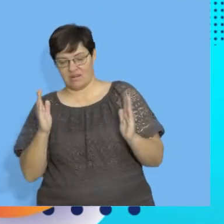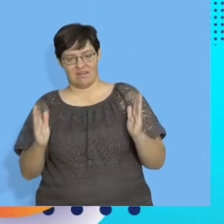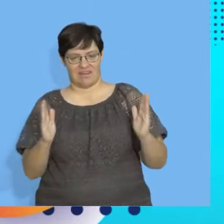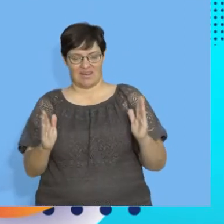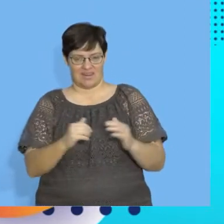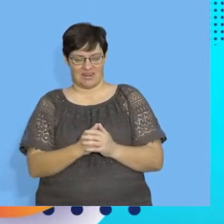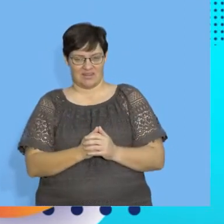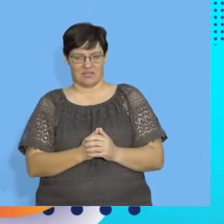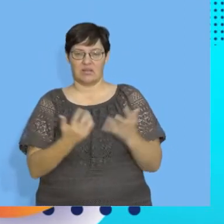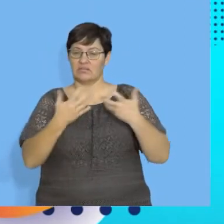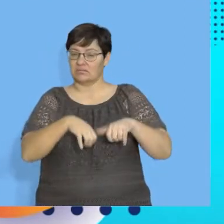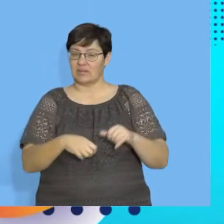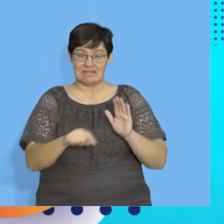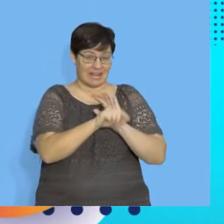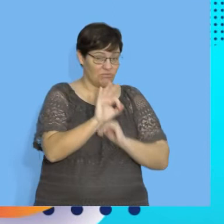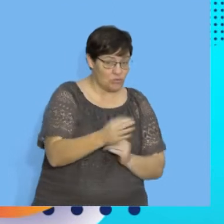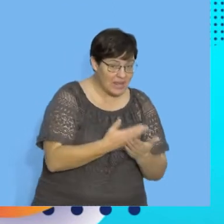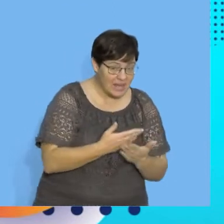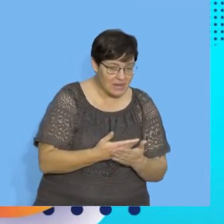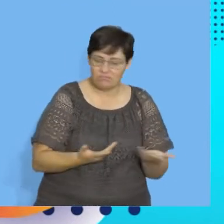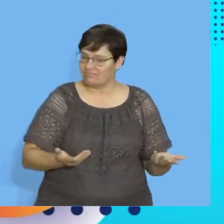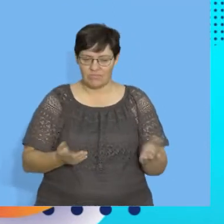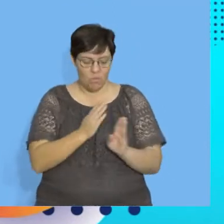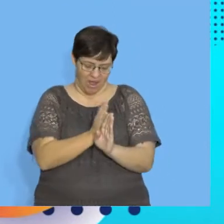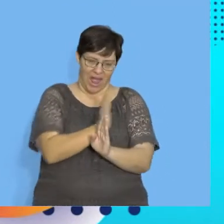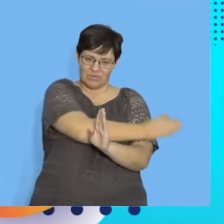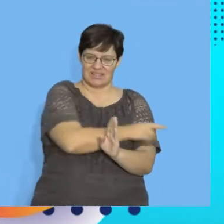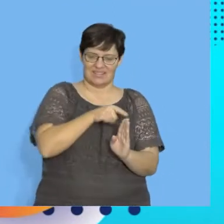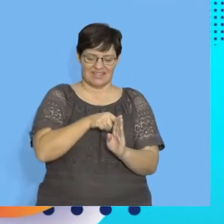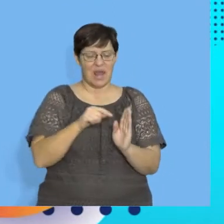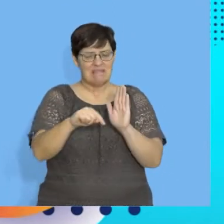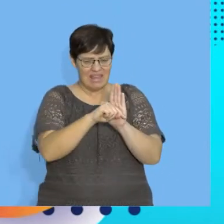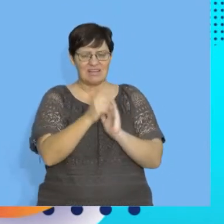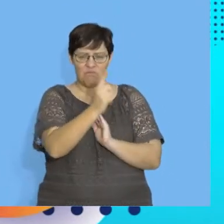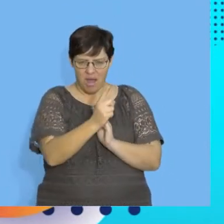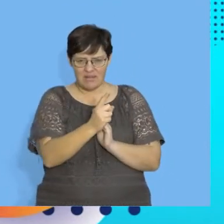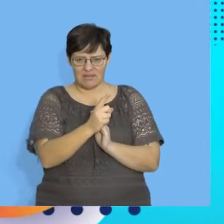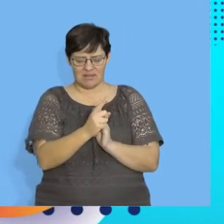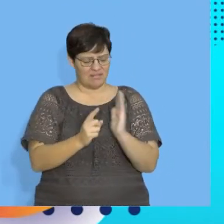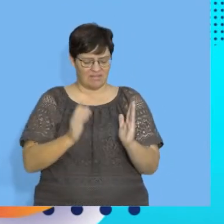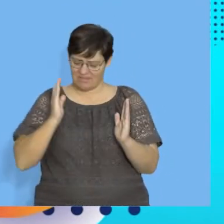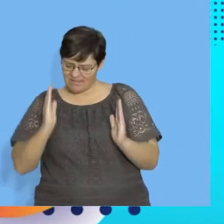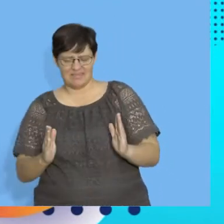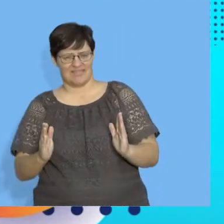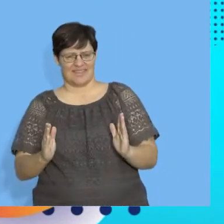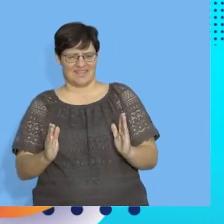Can correlation be negative 3? No. Can't be negative 3. mean,